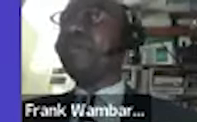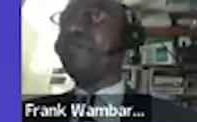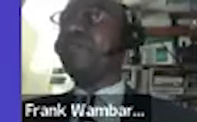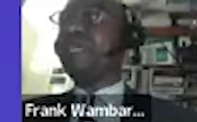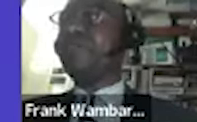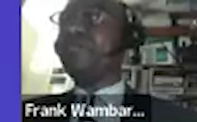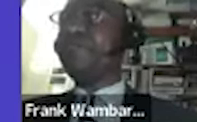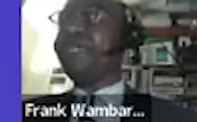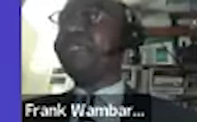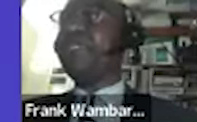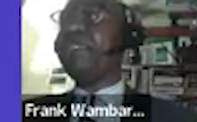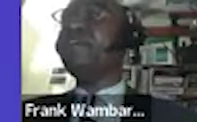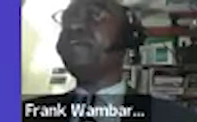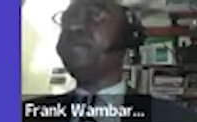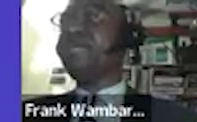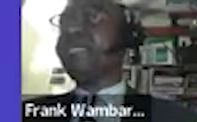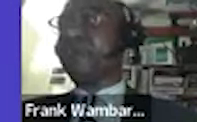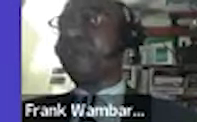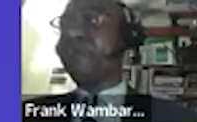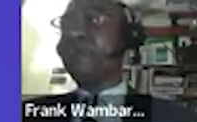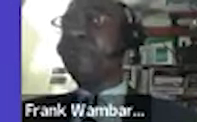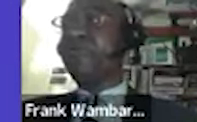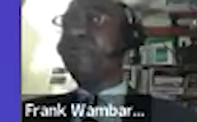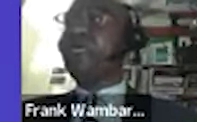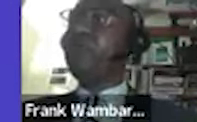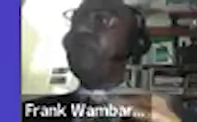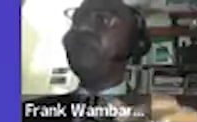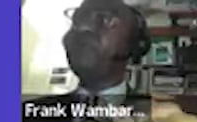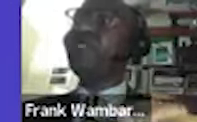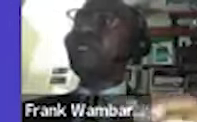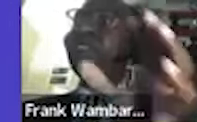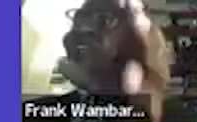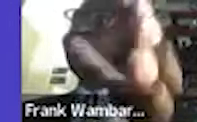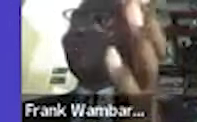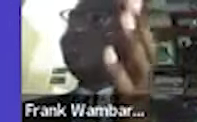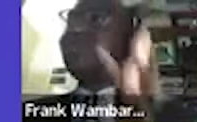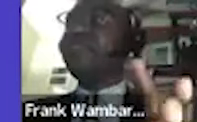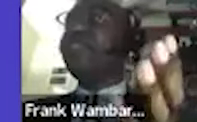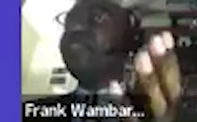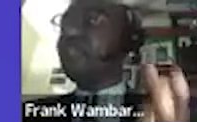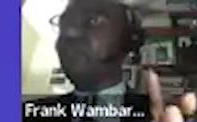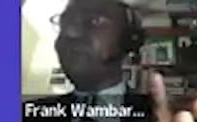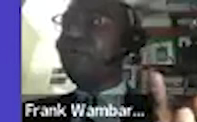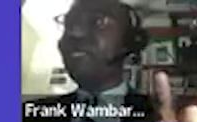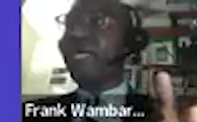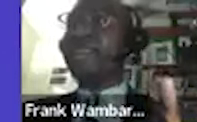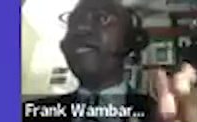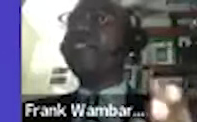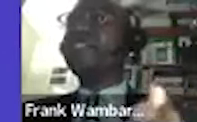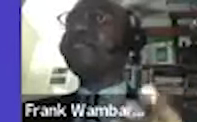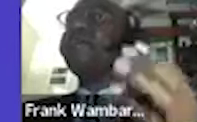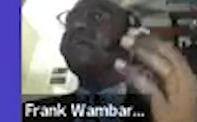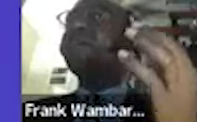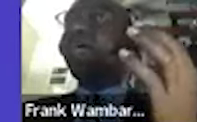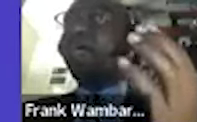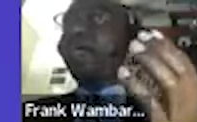he need to pay about 4500 for medical medical but hold on this they have not given even the job and they